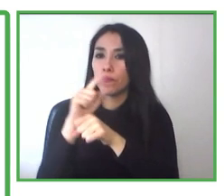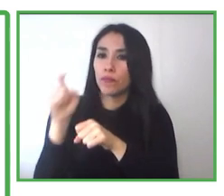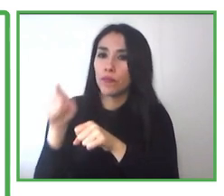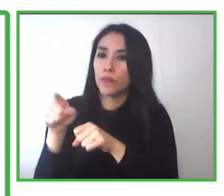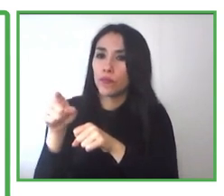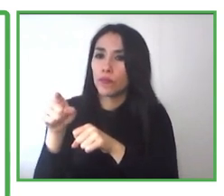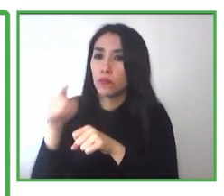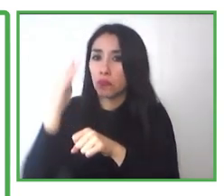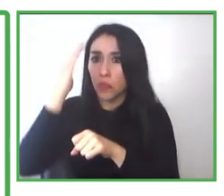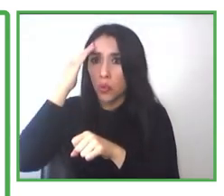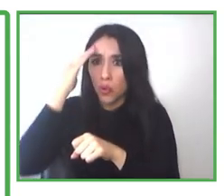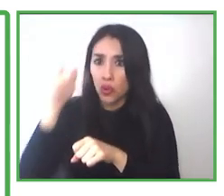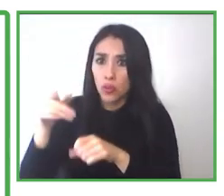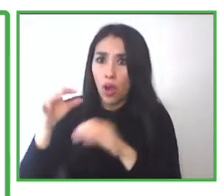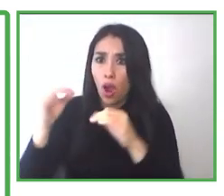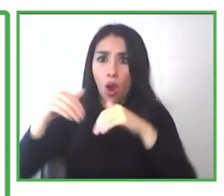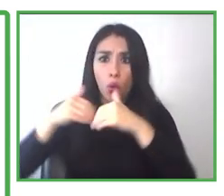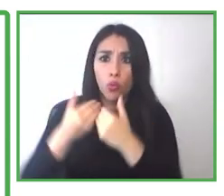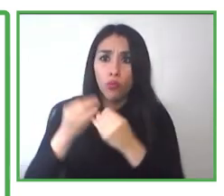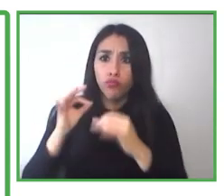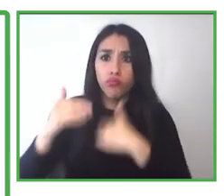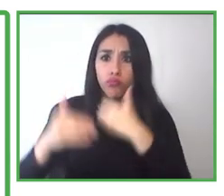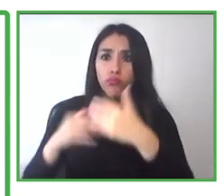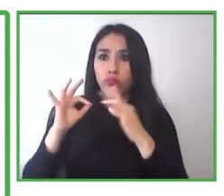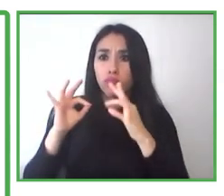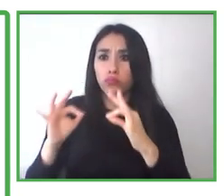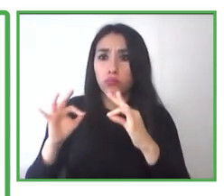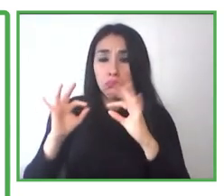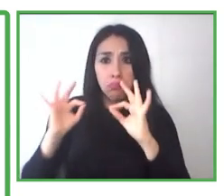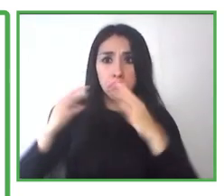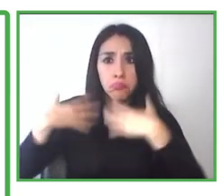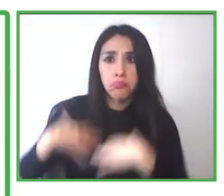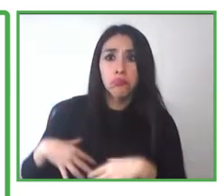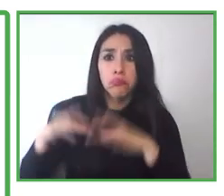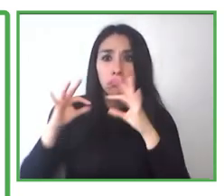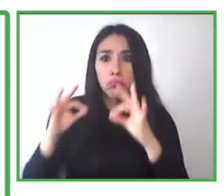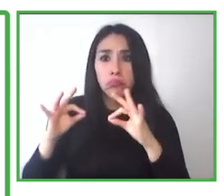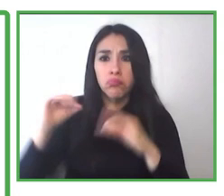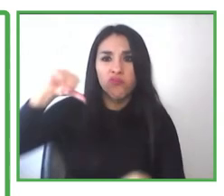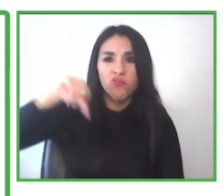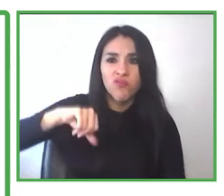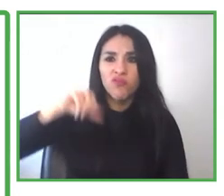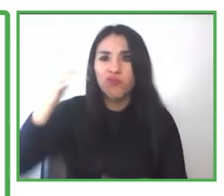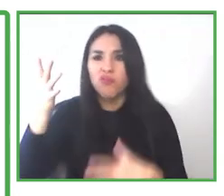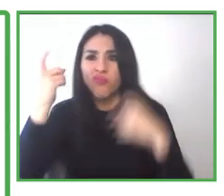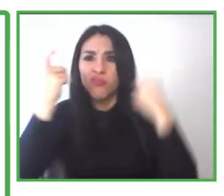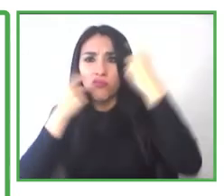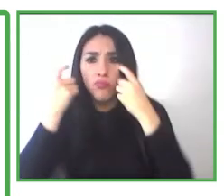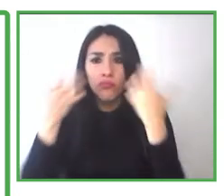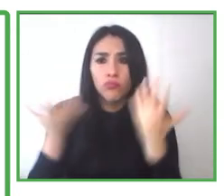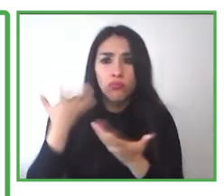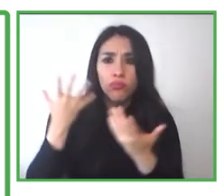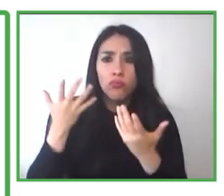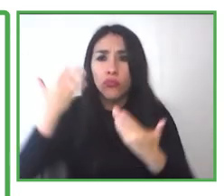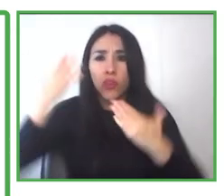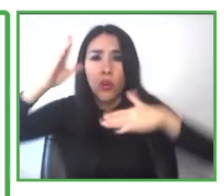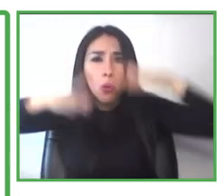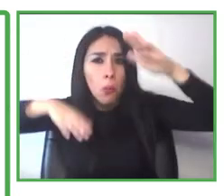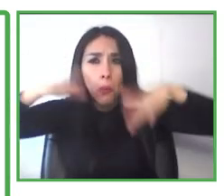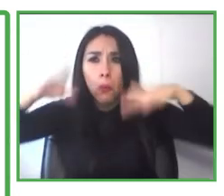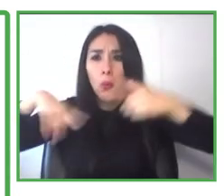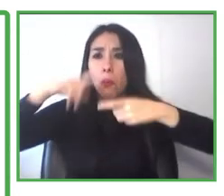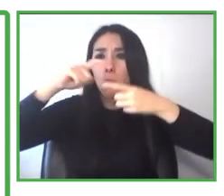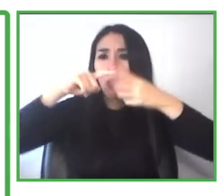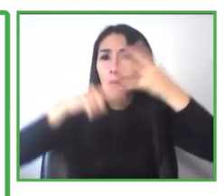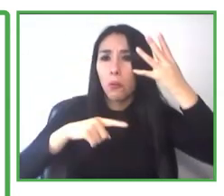to evaluate his or her work to identify on time things that need to be improved, things